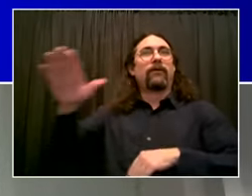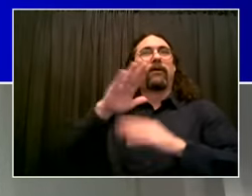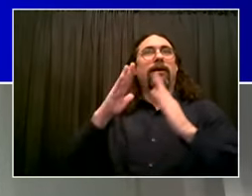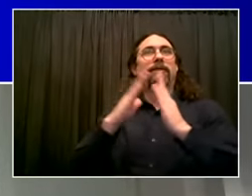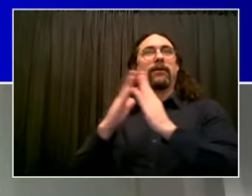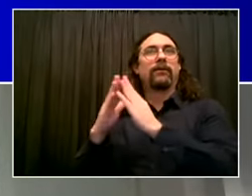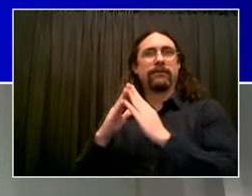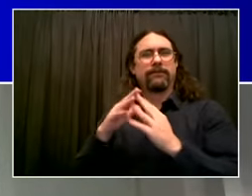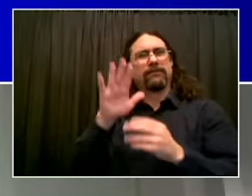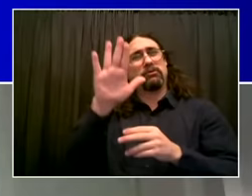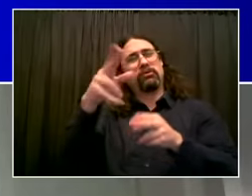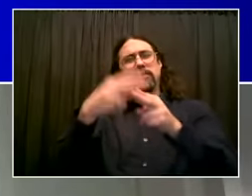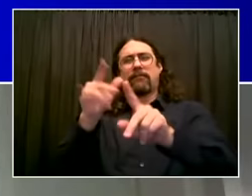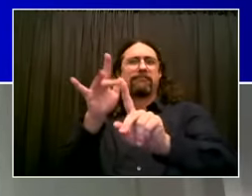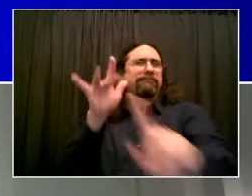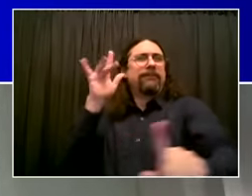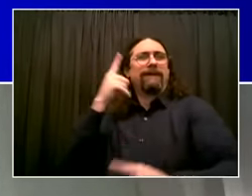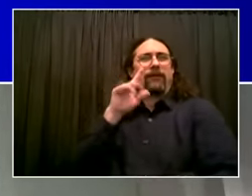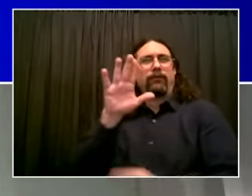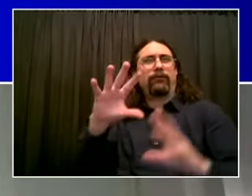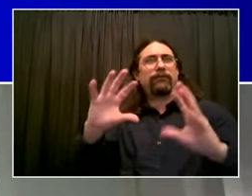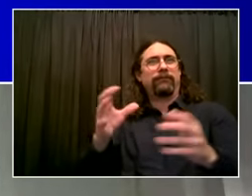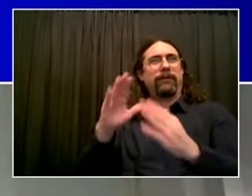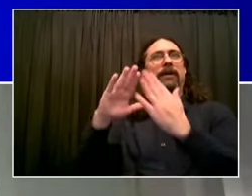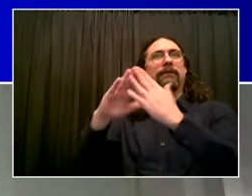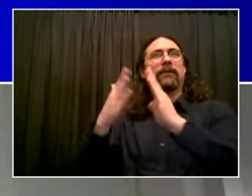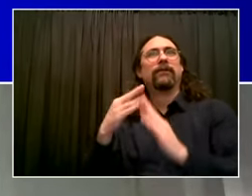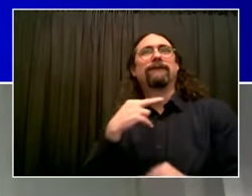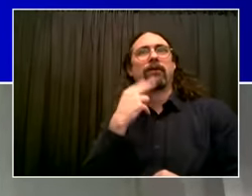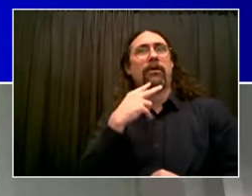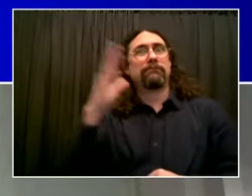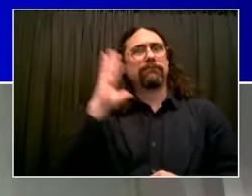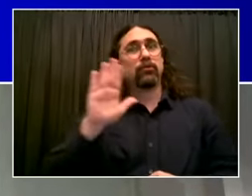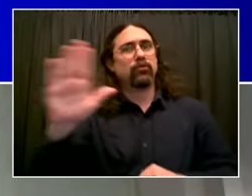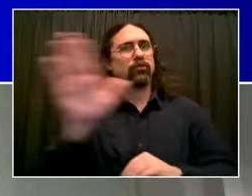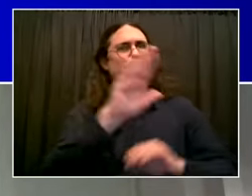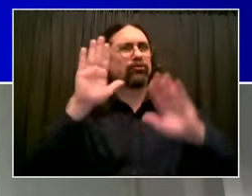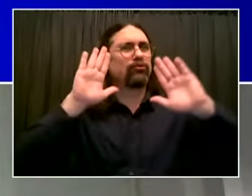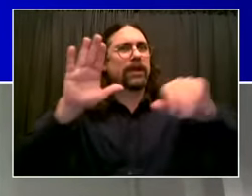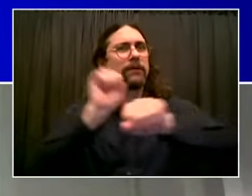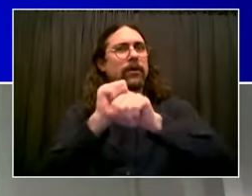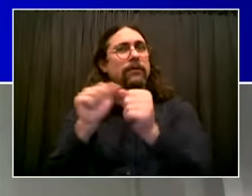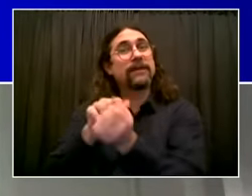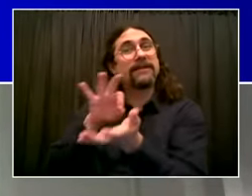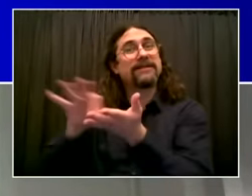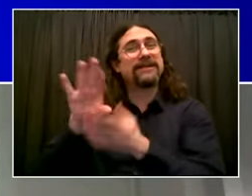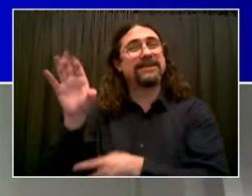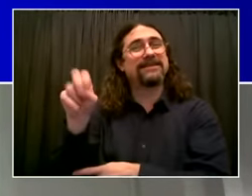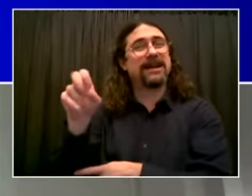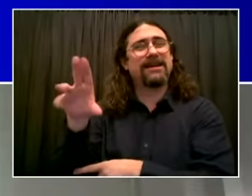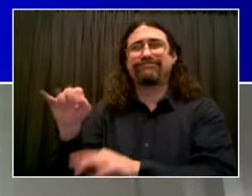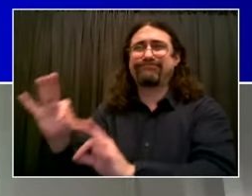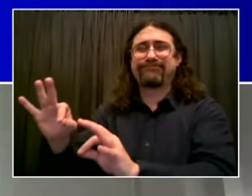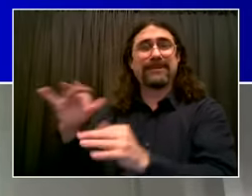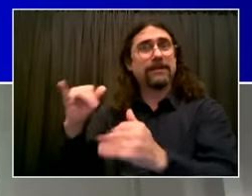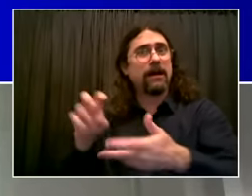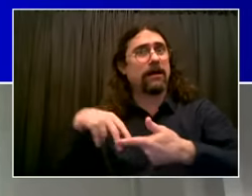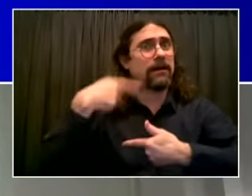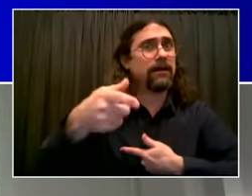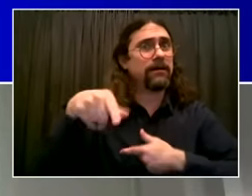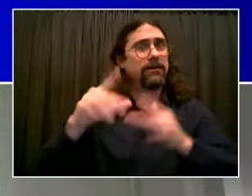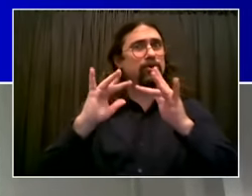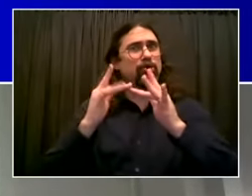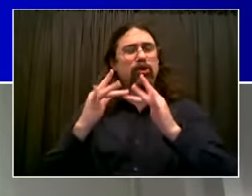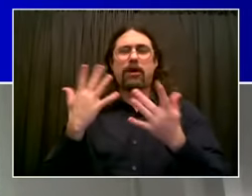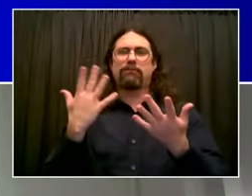census, which was fantastic, and everything you're doing right now to help us also in Albany to pass the local hiring legislation, which is